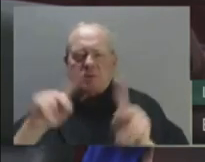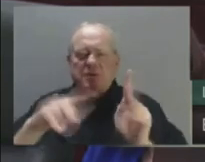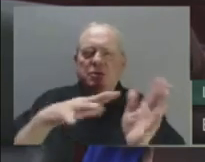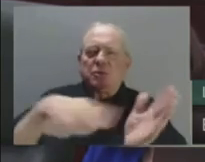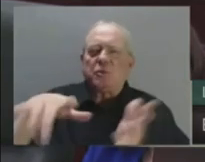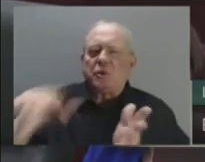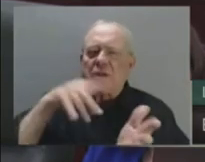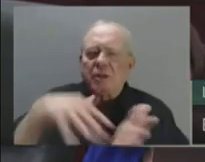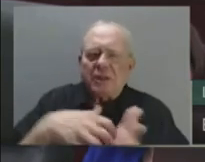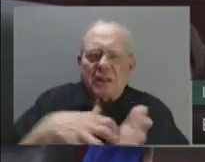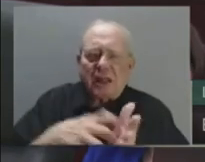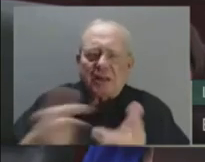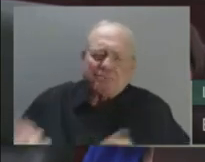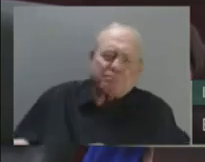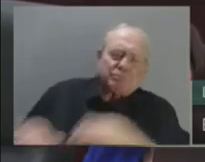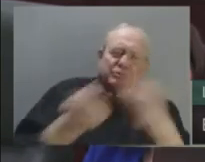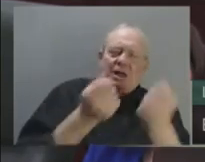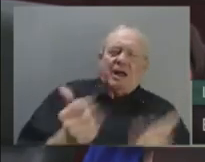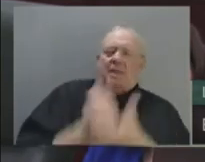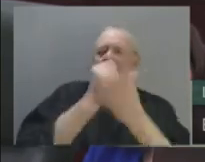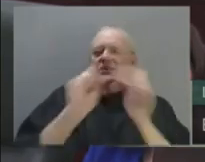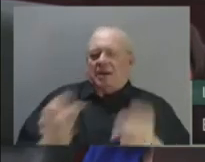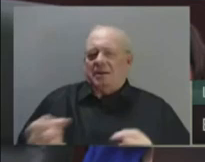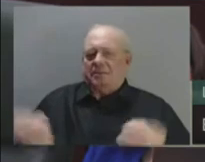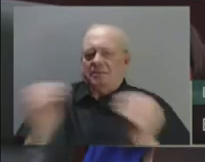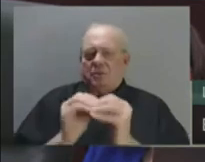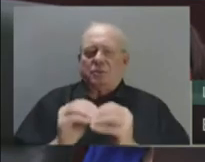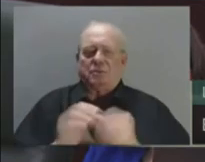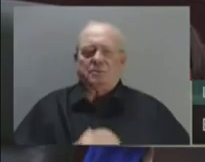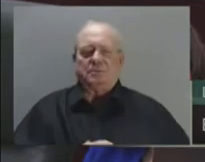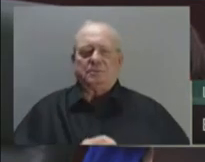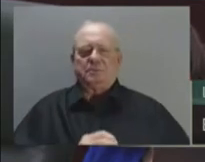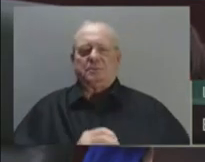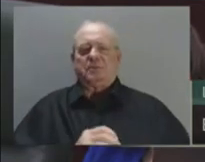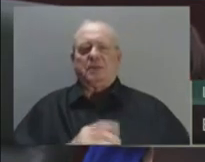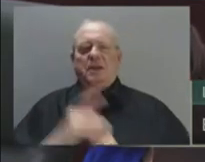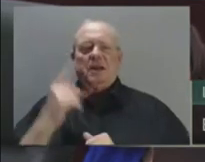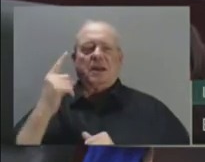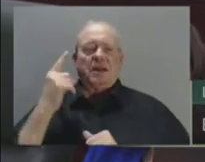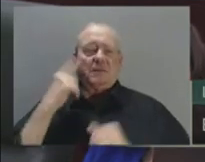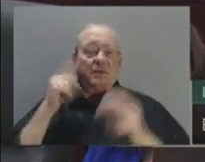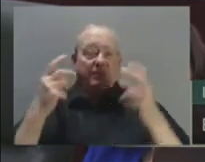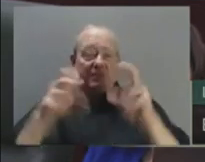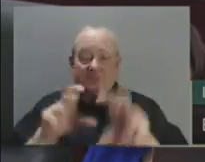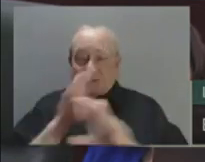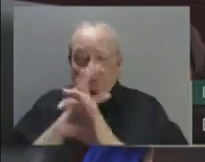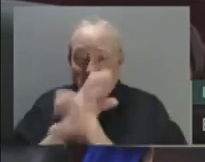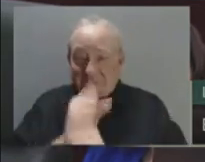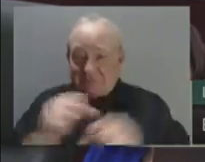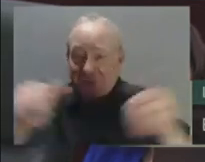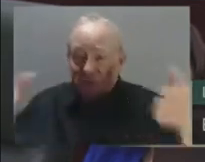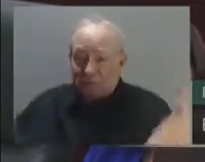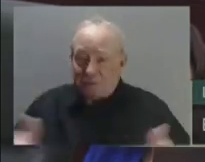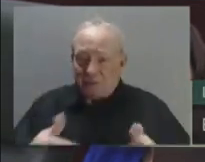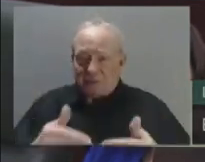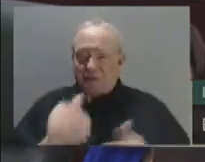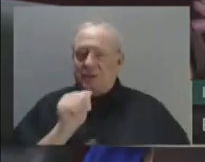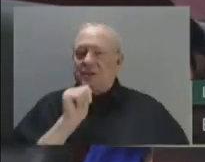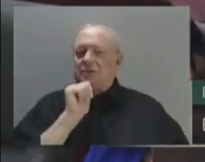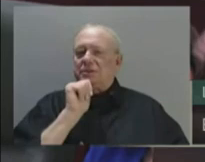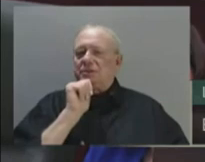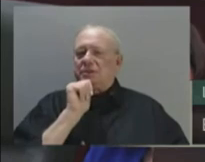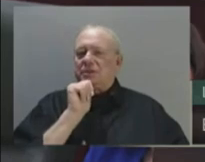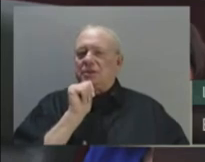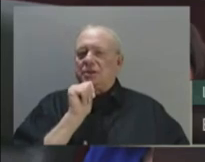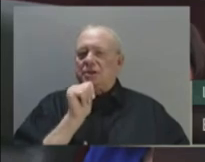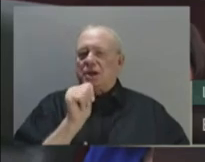attraction, we're introducing a non-refundable tax credit for agriculture processing and manufacturing investment. This